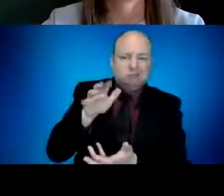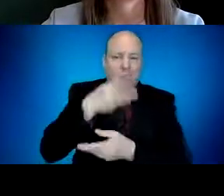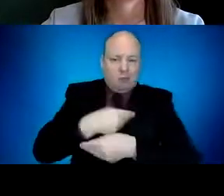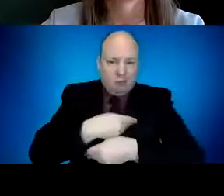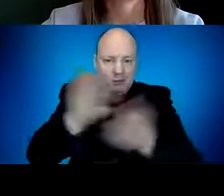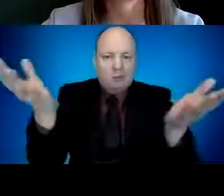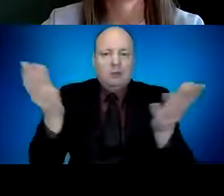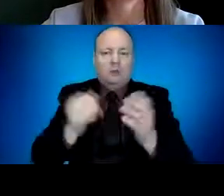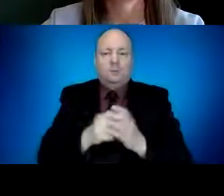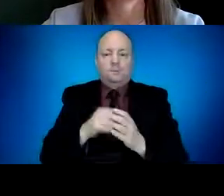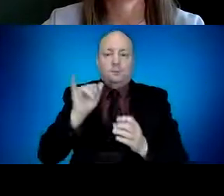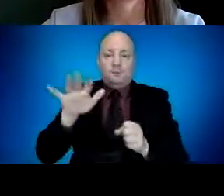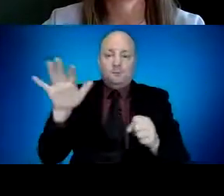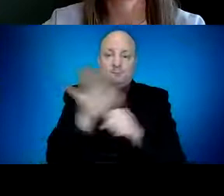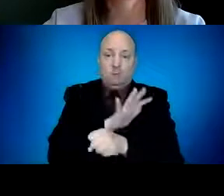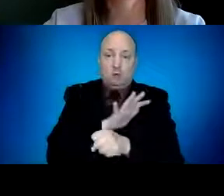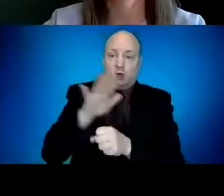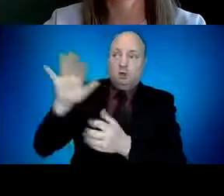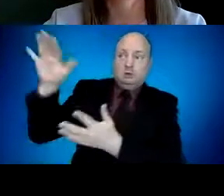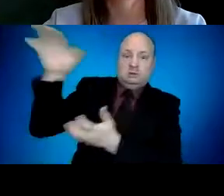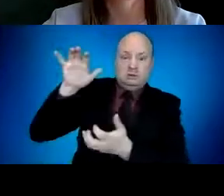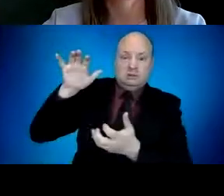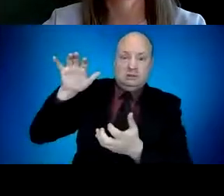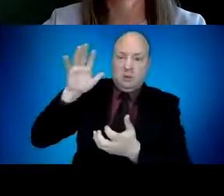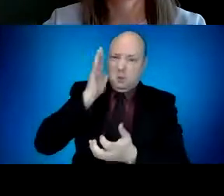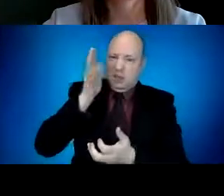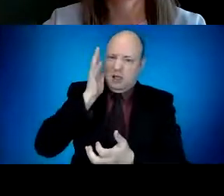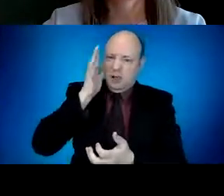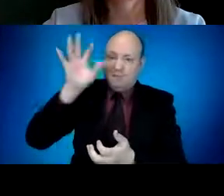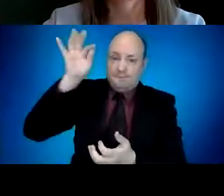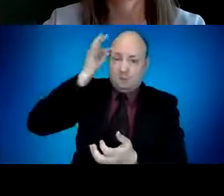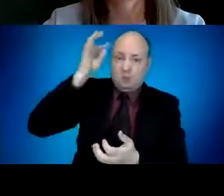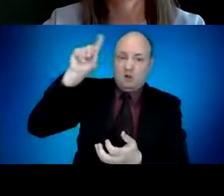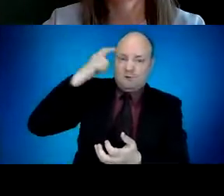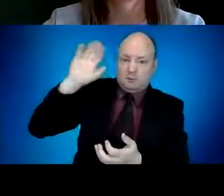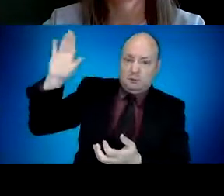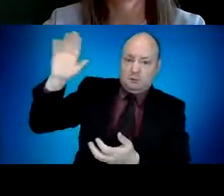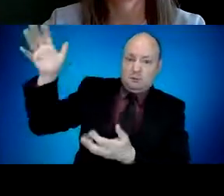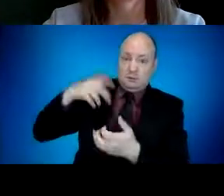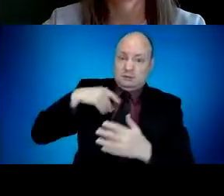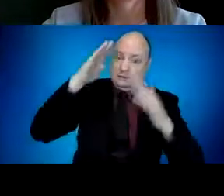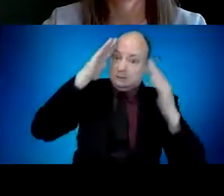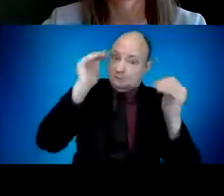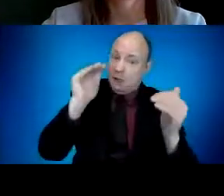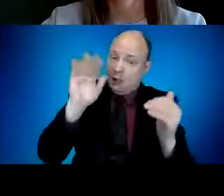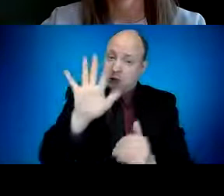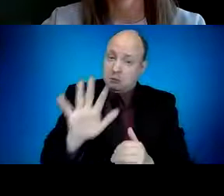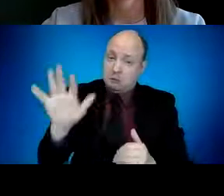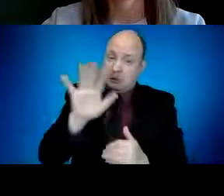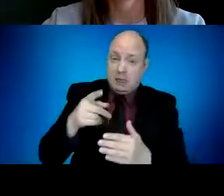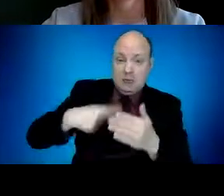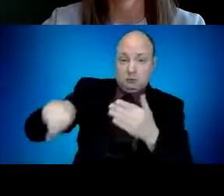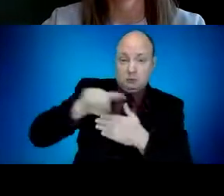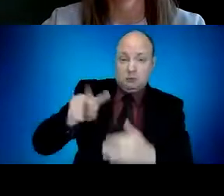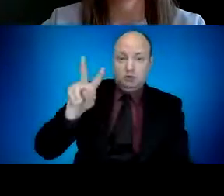The week of April 3rd, we tentatively expect to receive at least 230,000 prime doses. Starting the week of April 10th, we tentatively